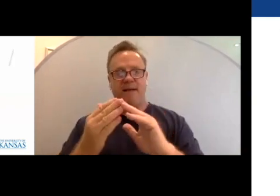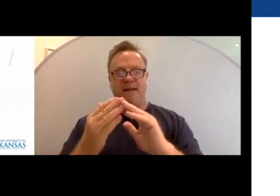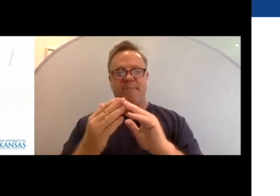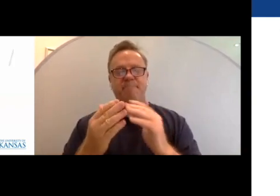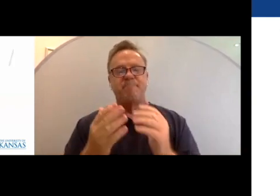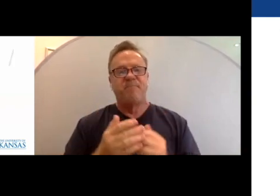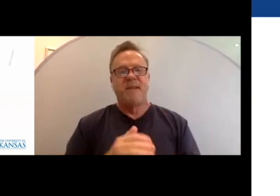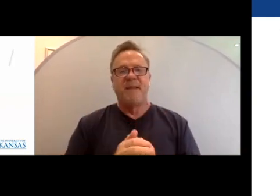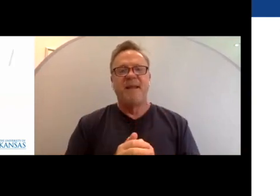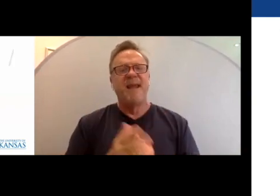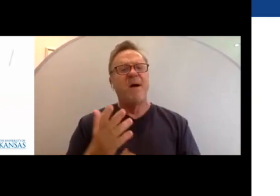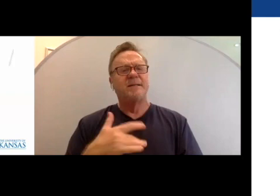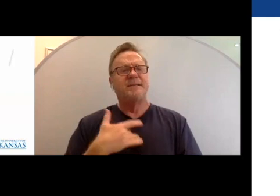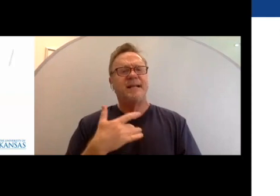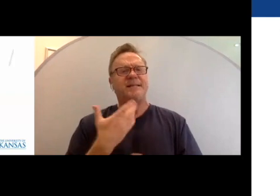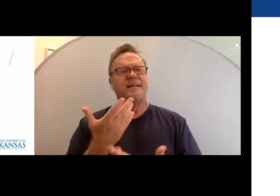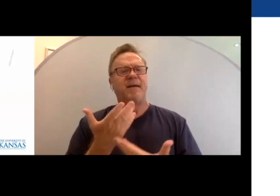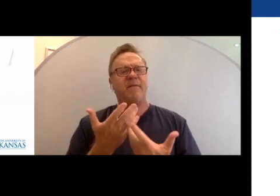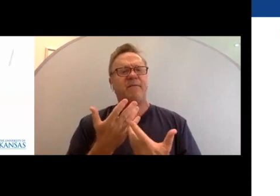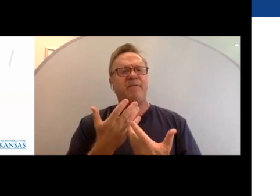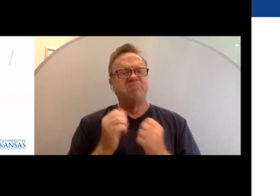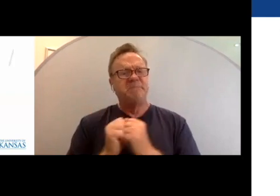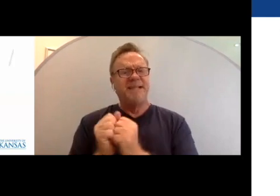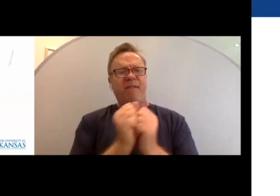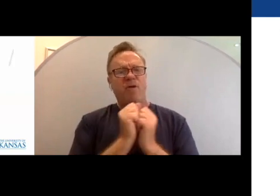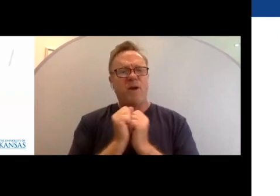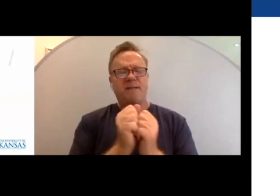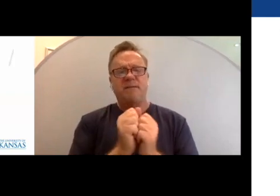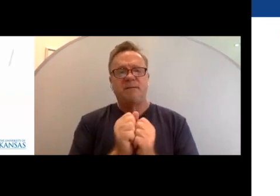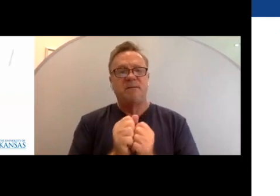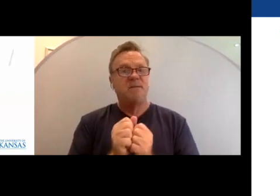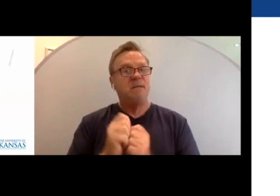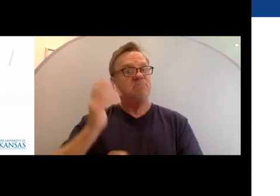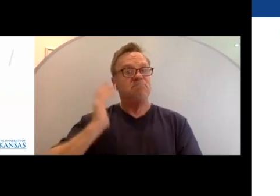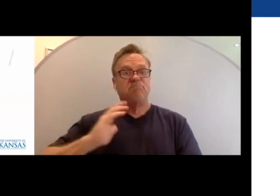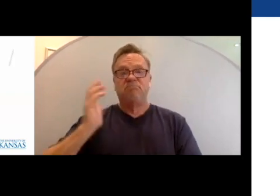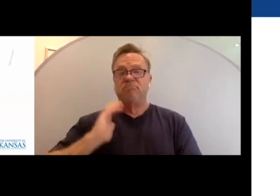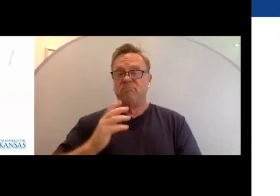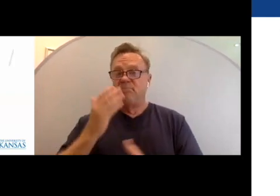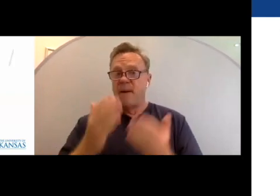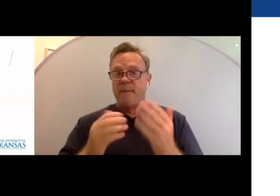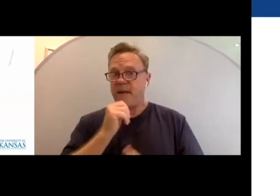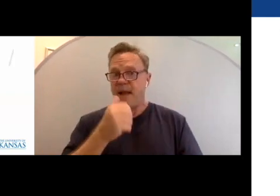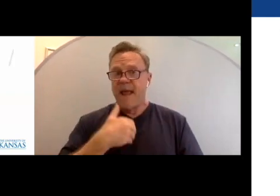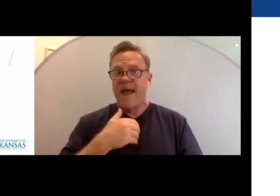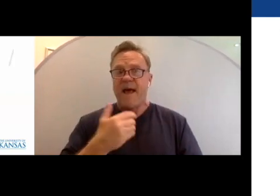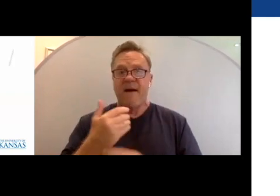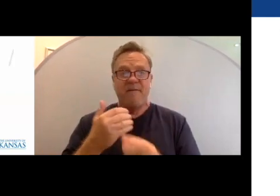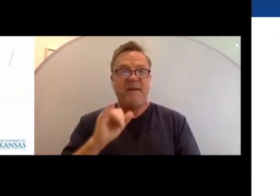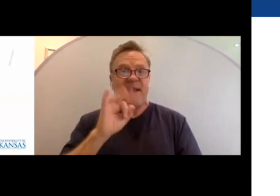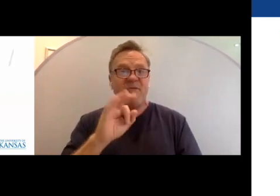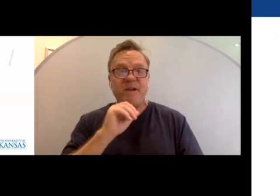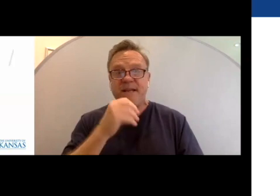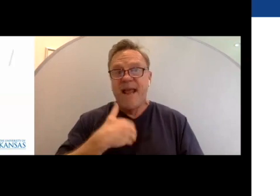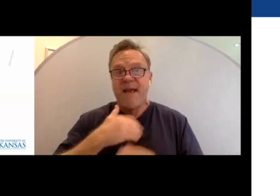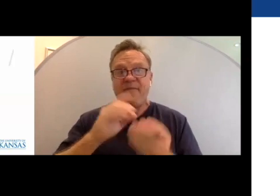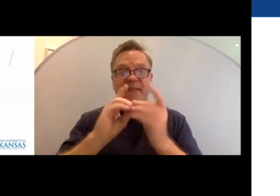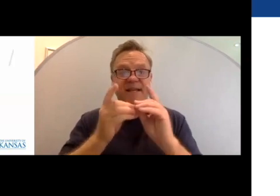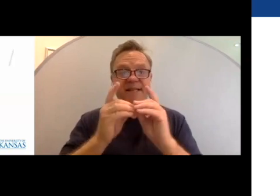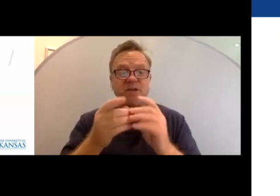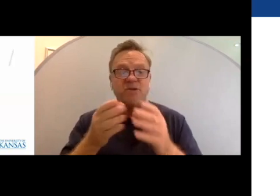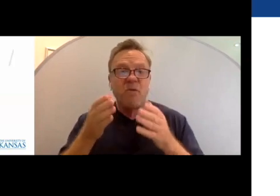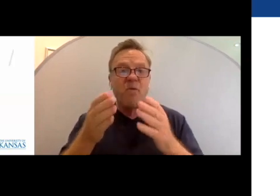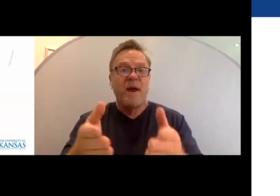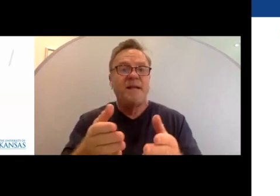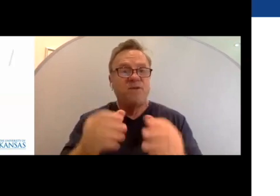It was a sense of togetherness that we may not have had if we did not have the digital forums to be able to